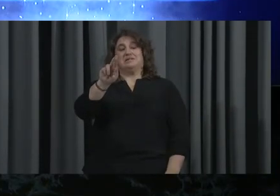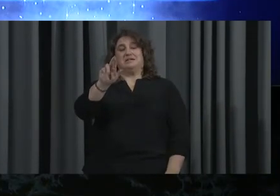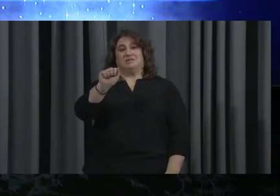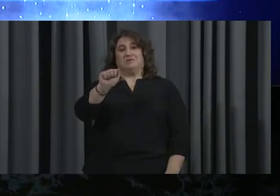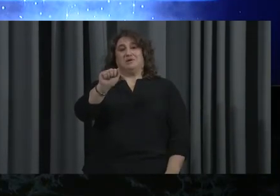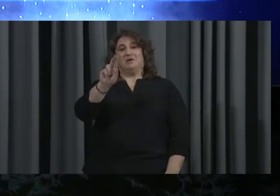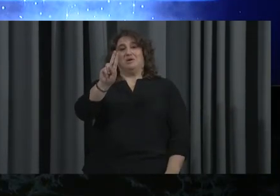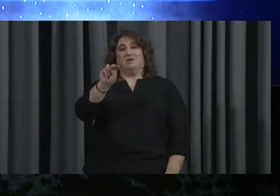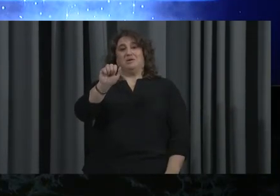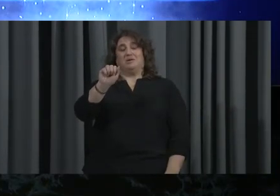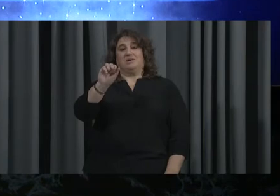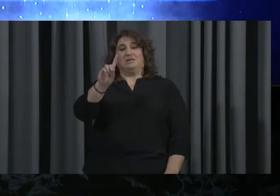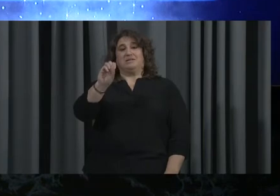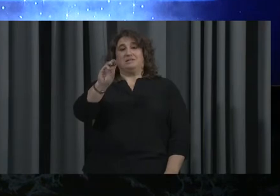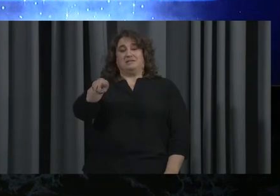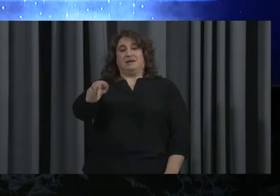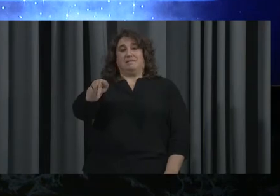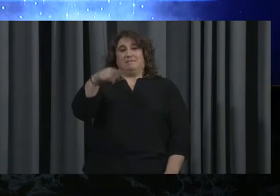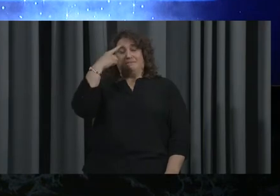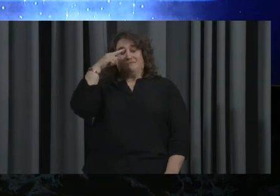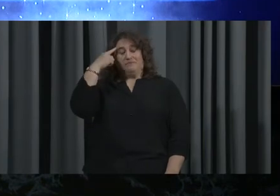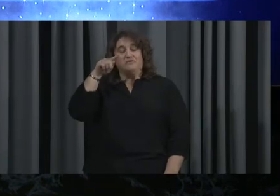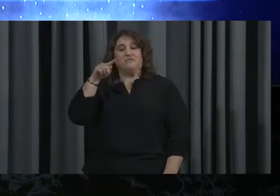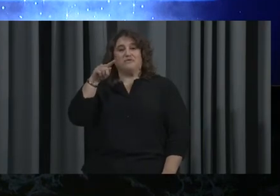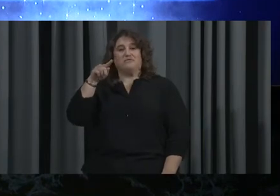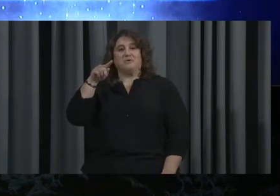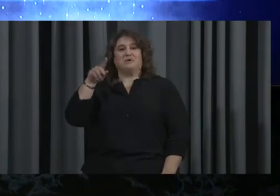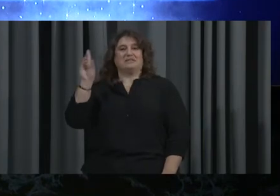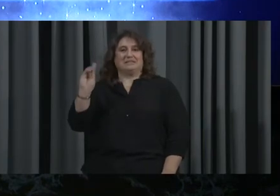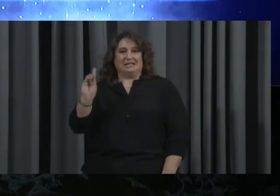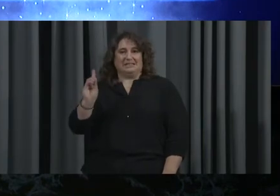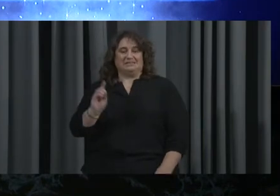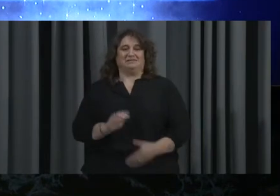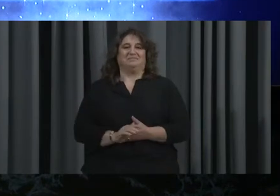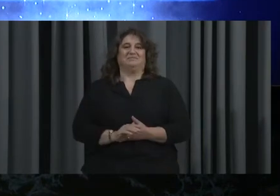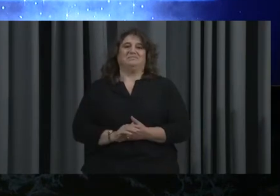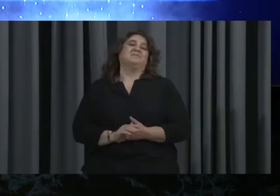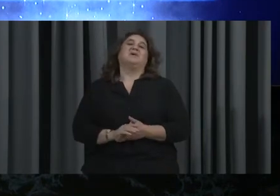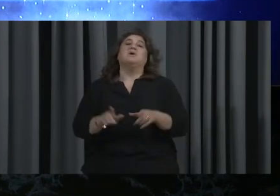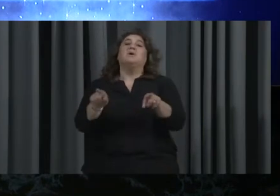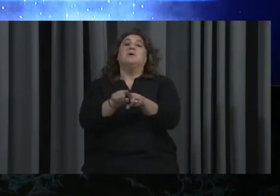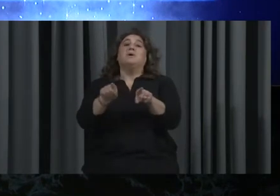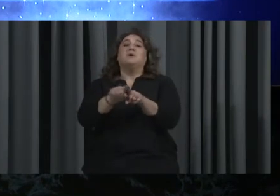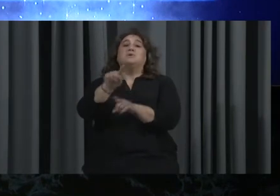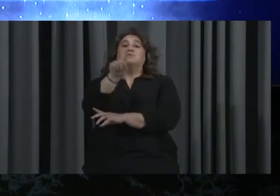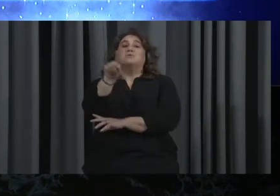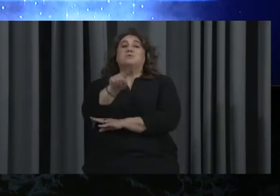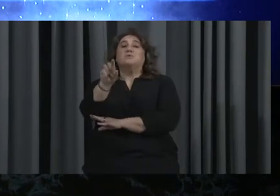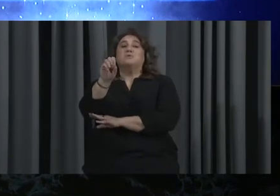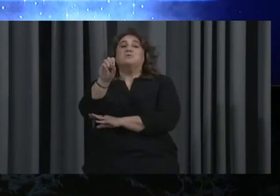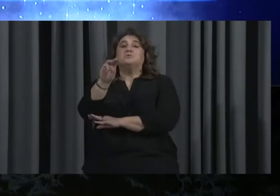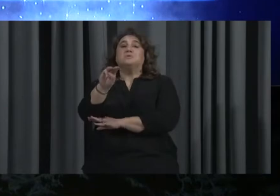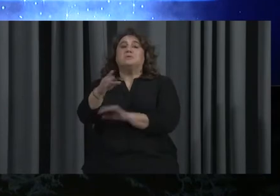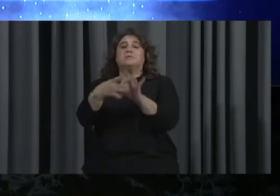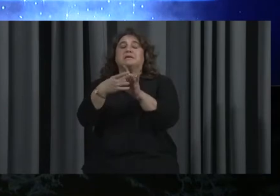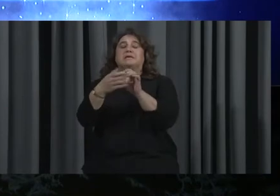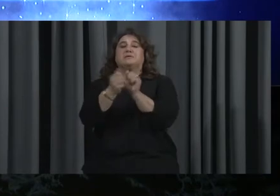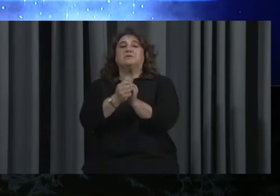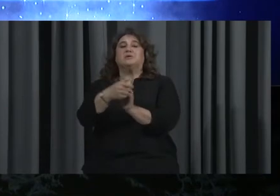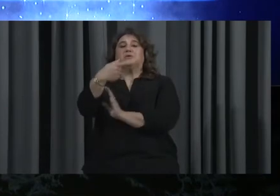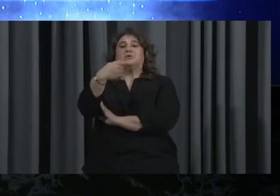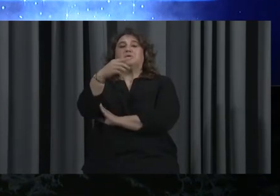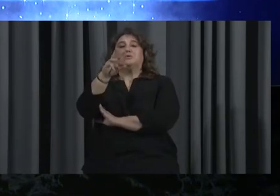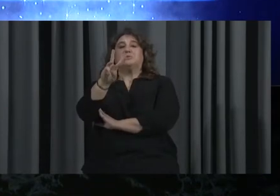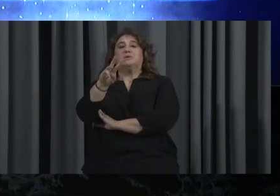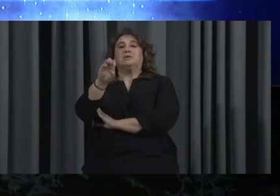Joining us via Zoom are Gail Daffler and Adina Winfield, both of Goodwill Easter Seals